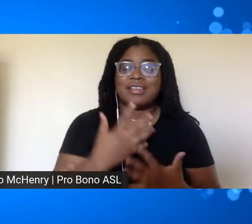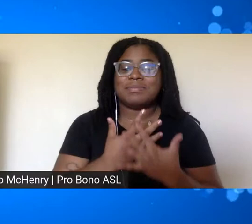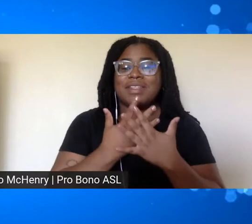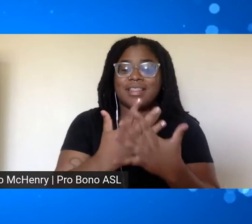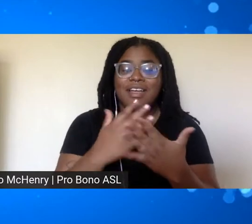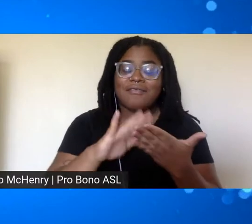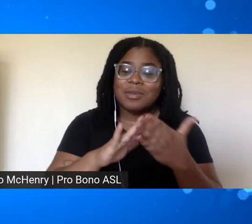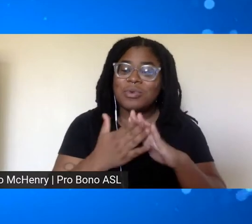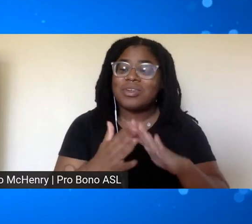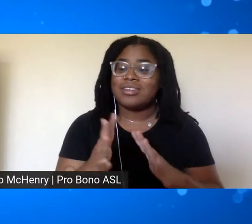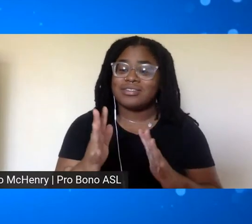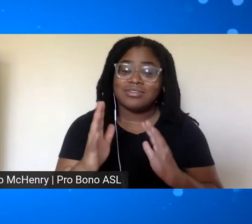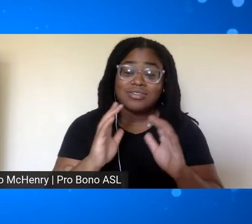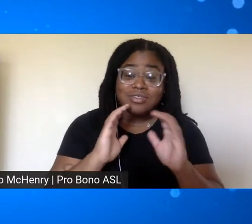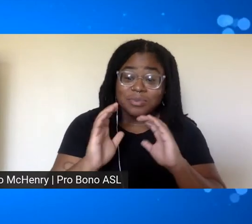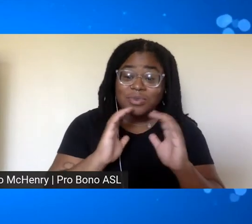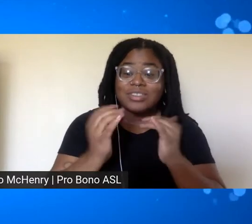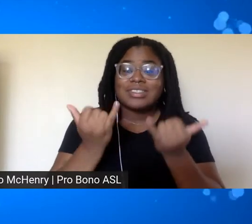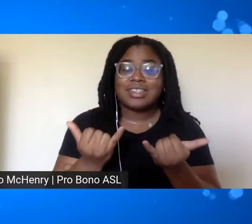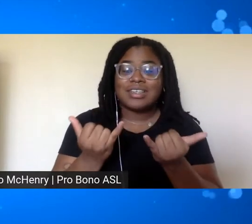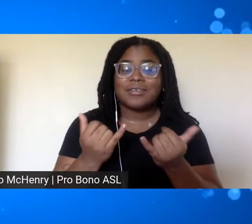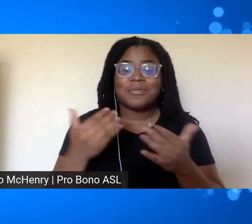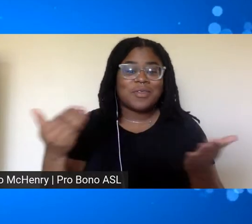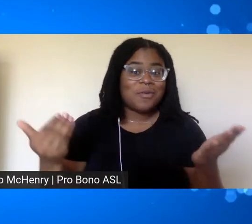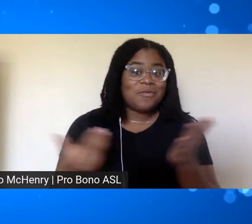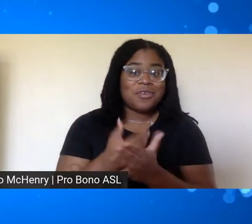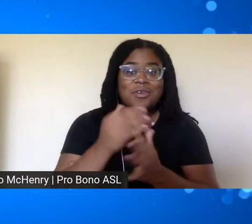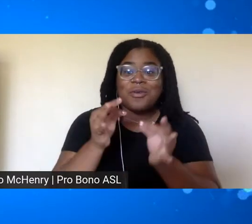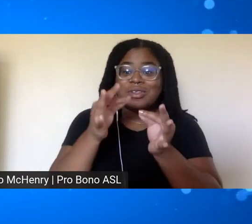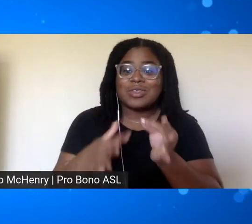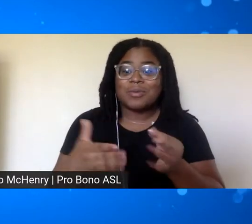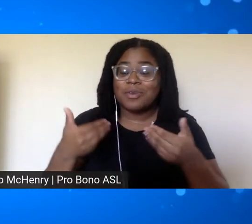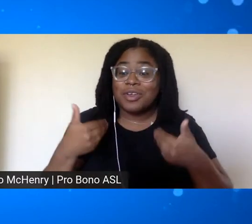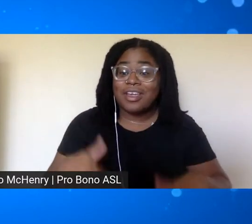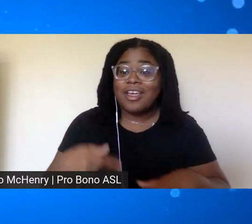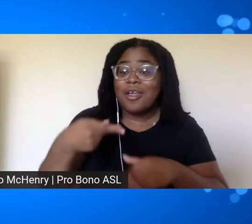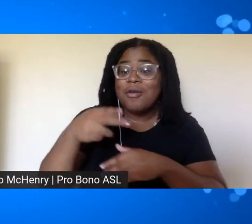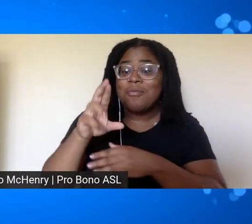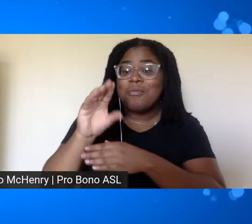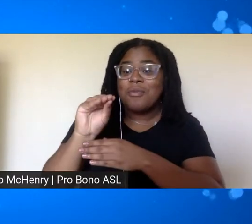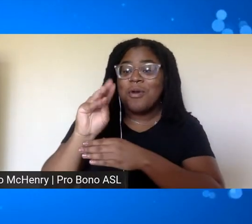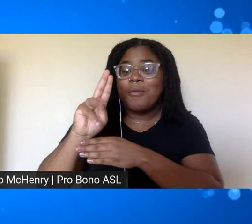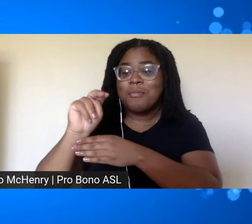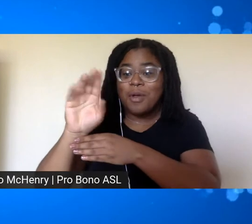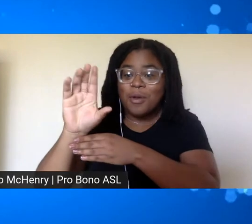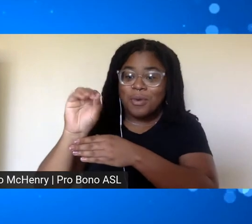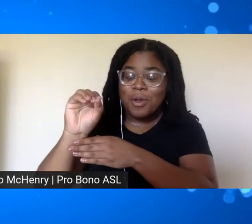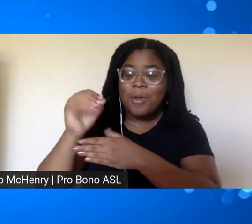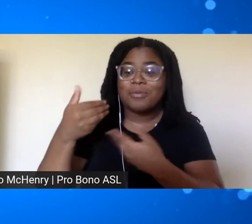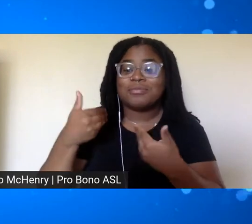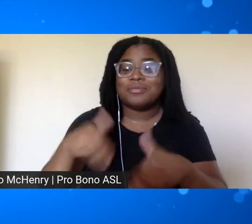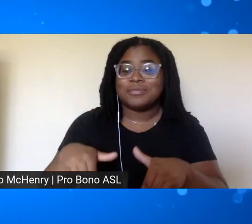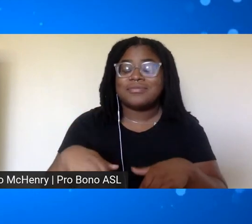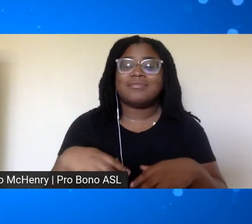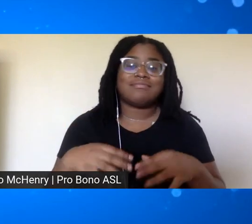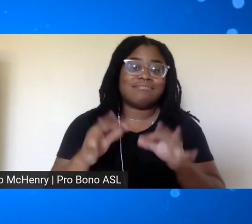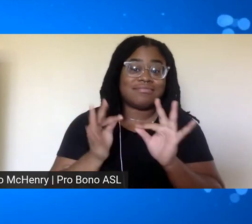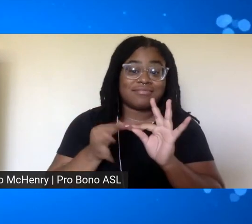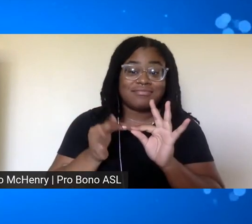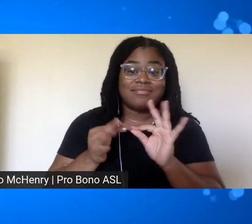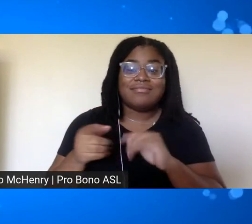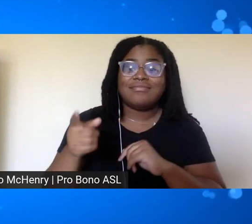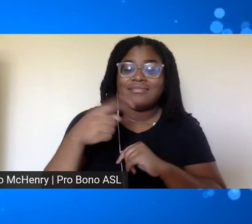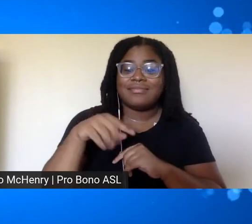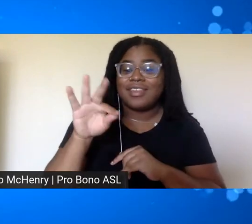we have a new pro bono american sign language team member with us now providing sign language